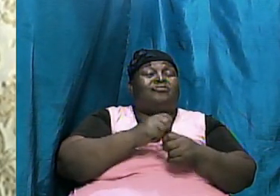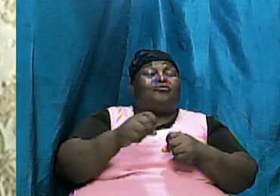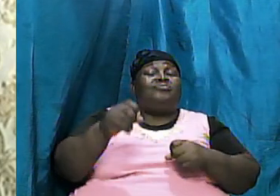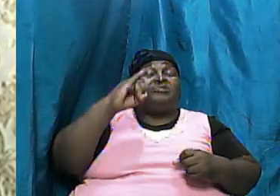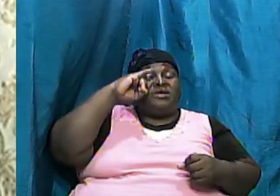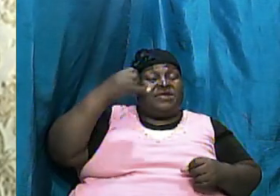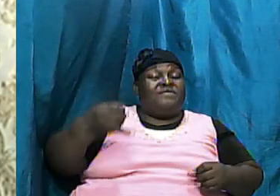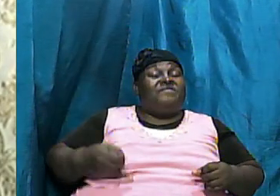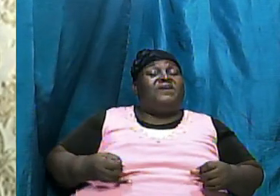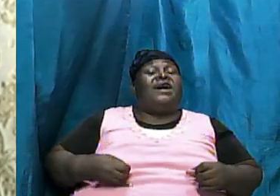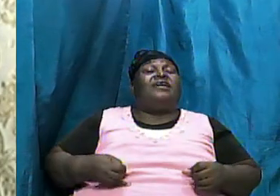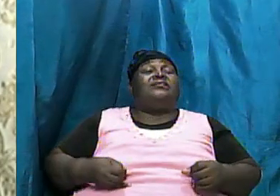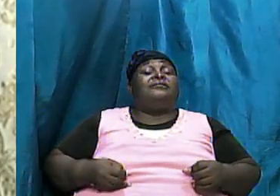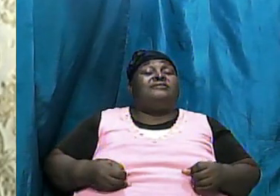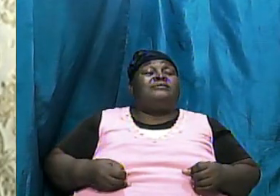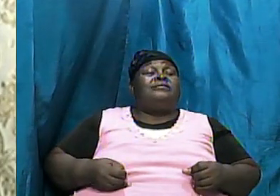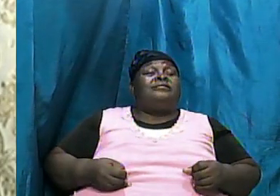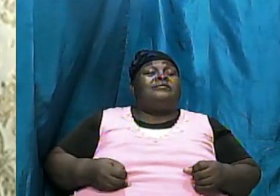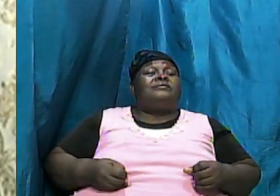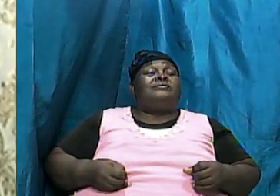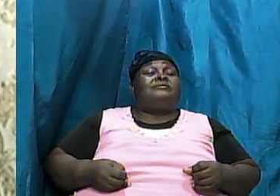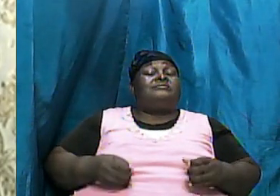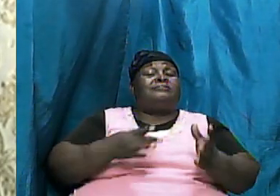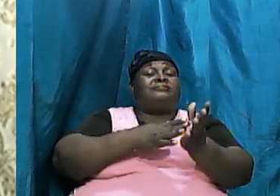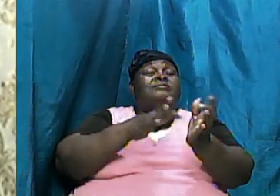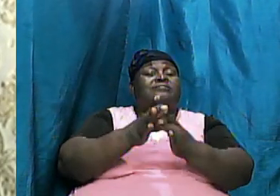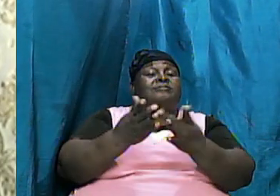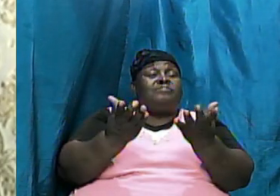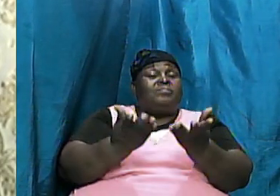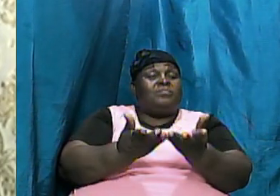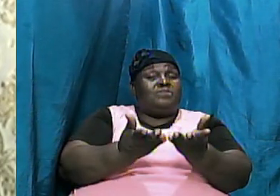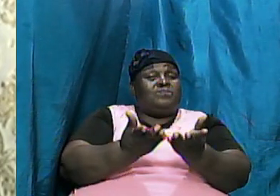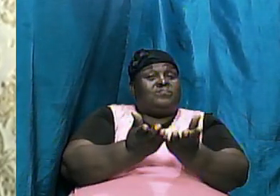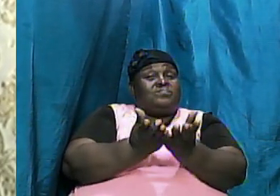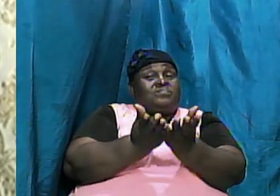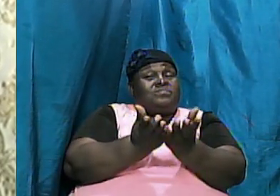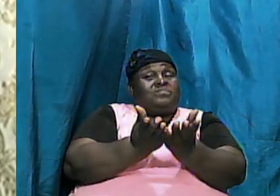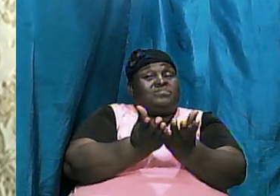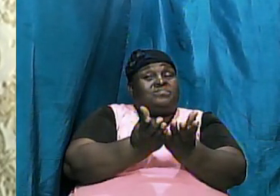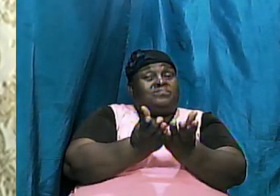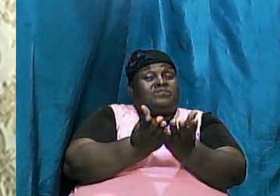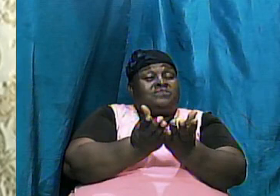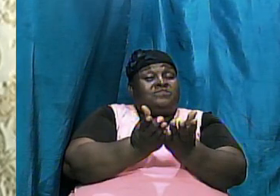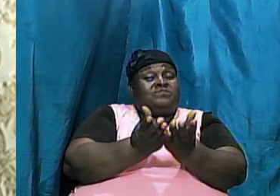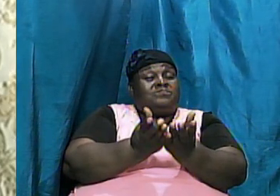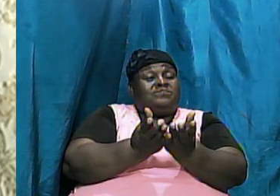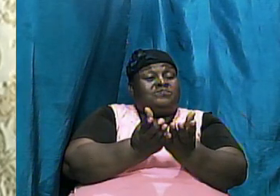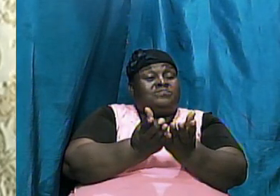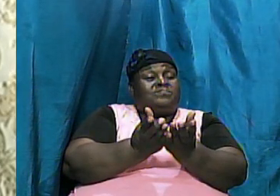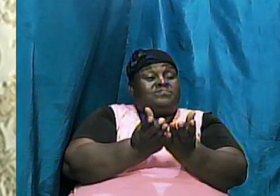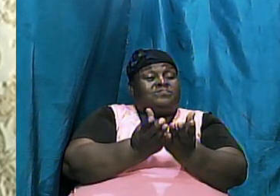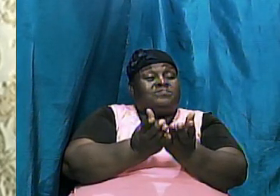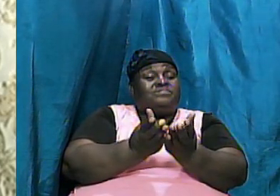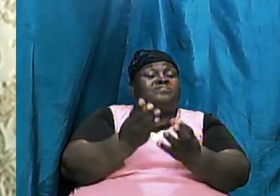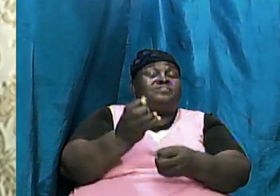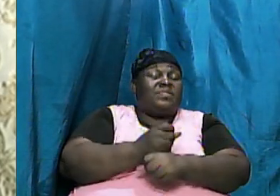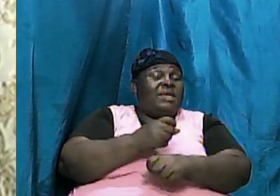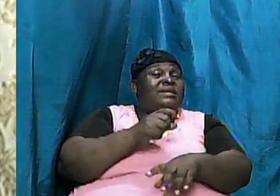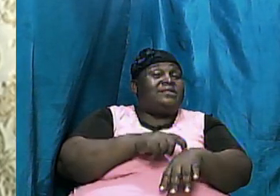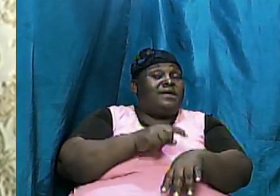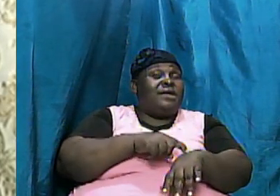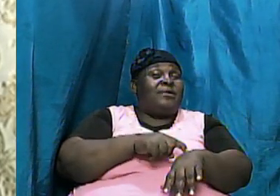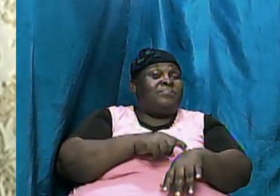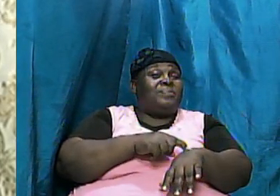us to turn in our Bibles this is not on the screen we'll soon go to our slides but I just wanted to take the time out